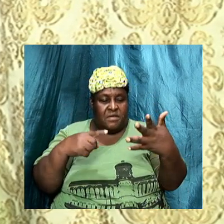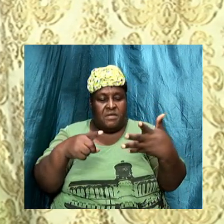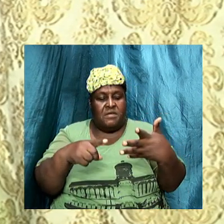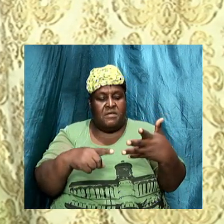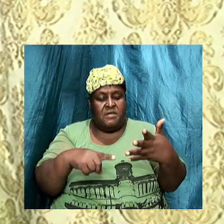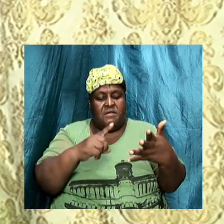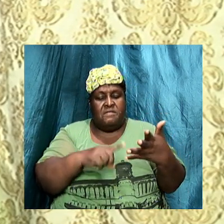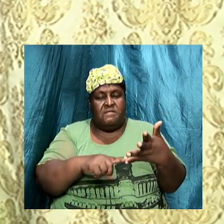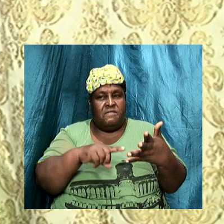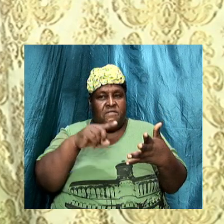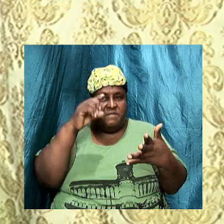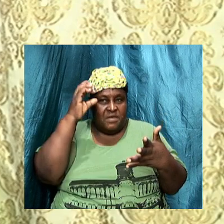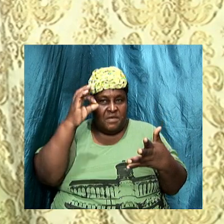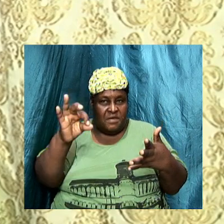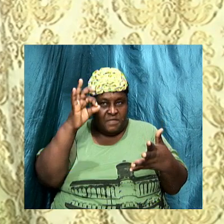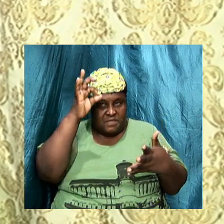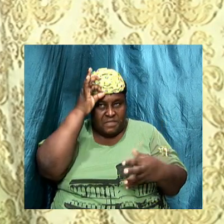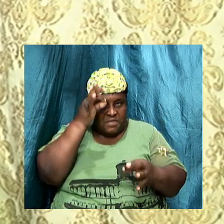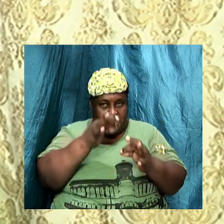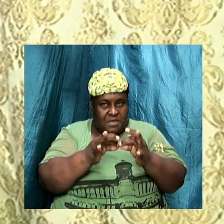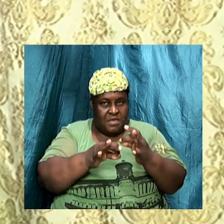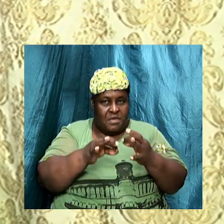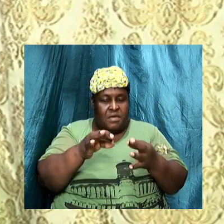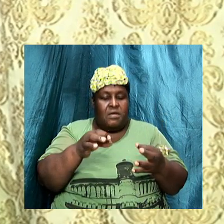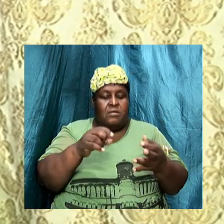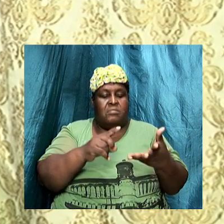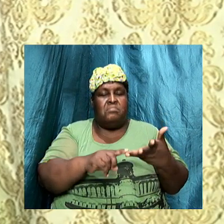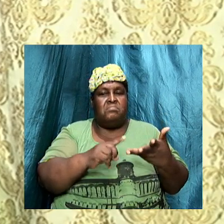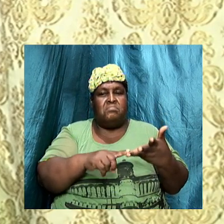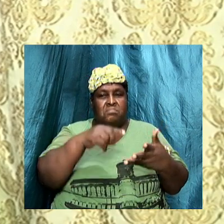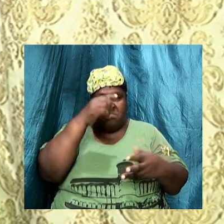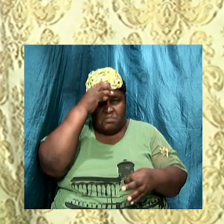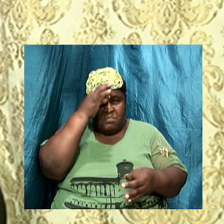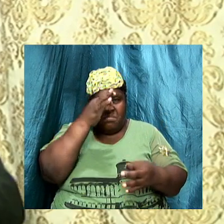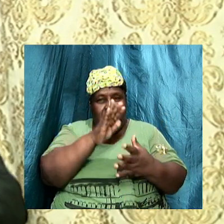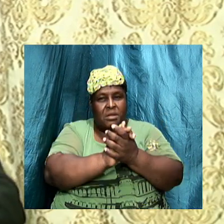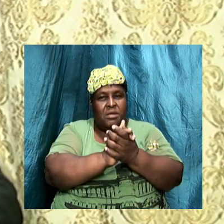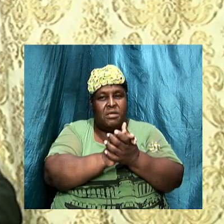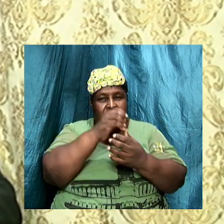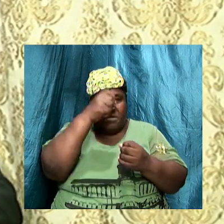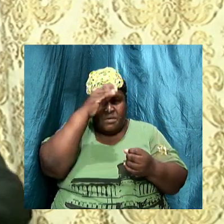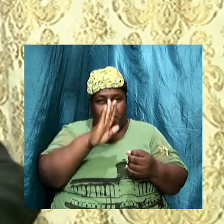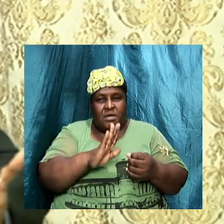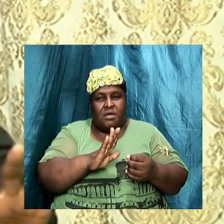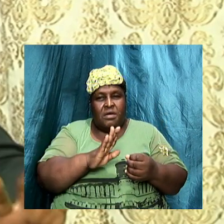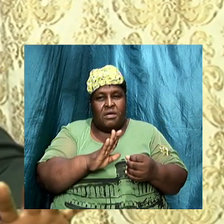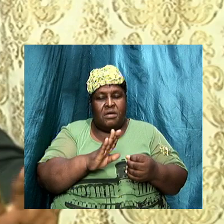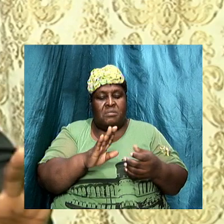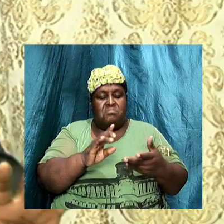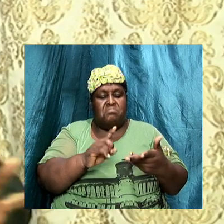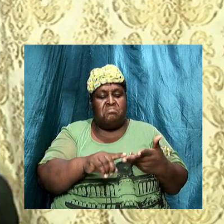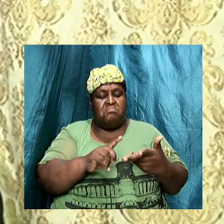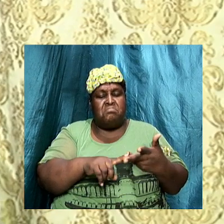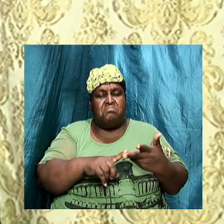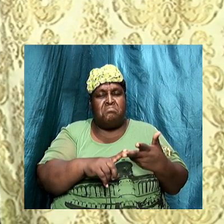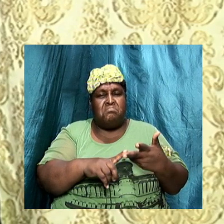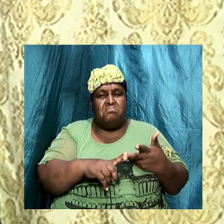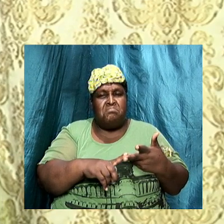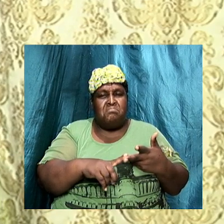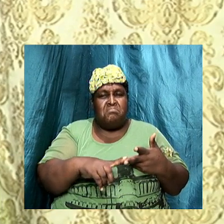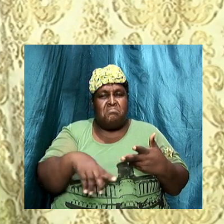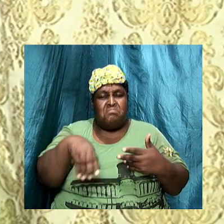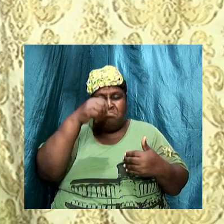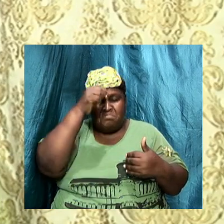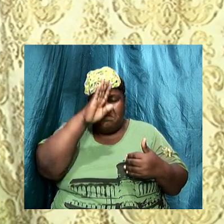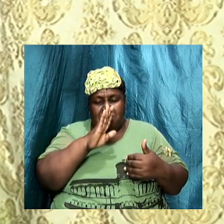and repentance, recognizing that you're a sinner, turning from that sin, turn to God, dedicating yourself to